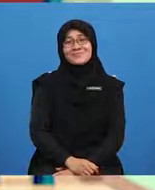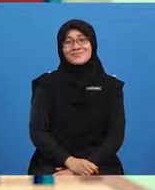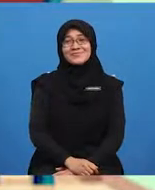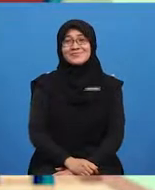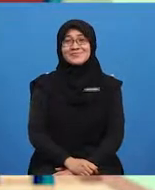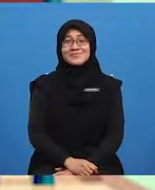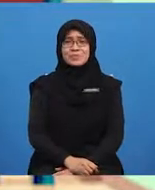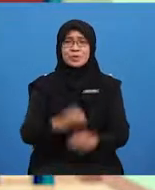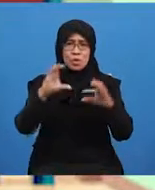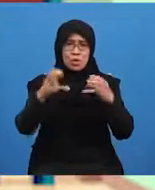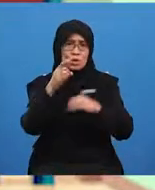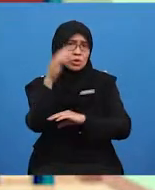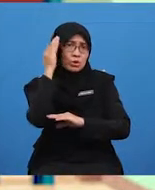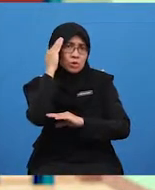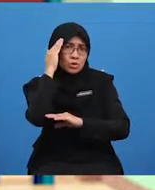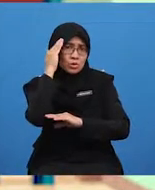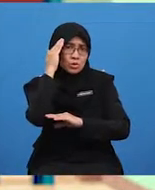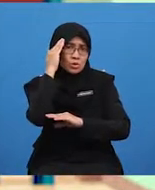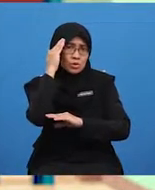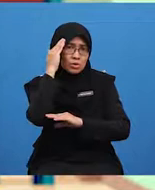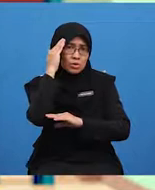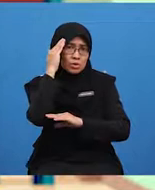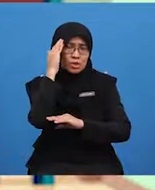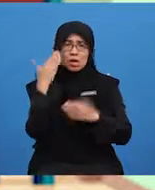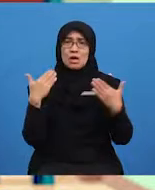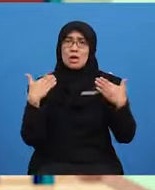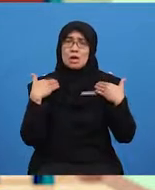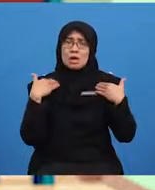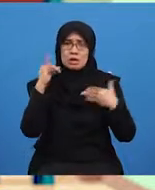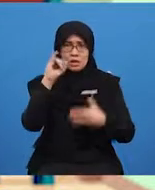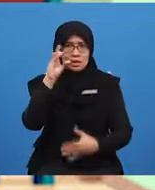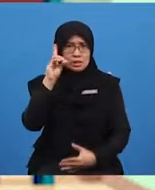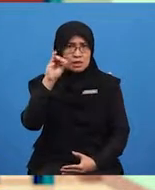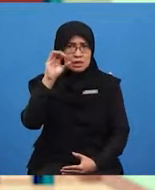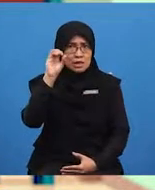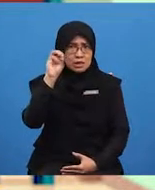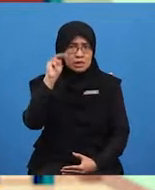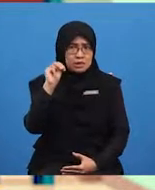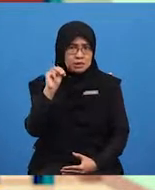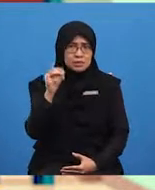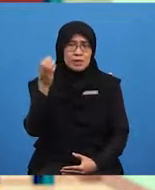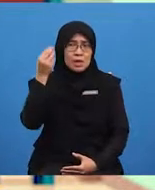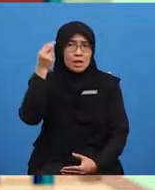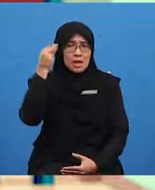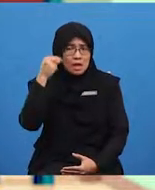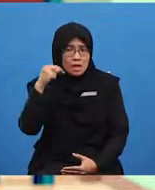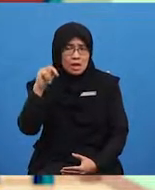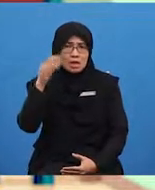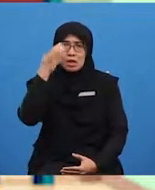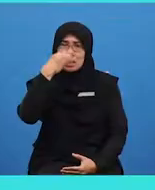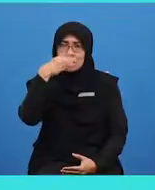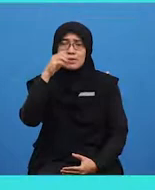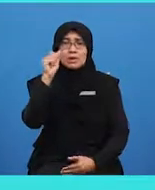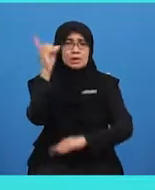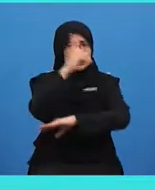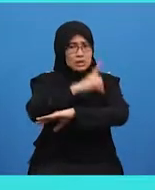Do you know there's an English idiom? An apple a day keeps the doctor away.